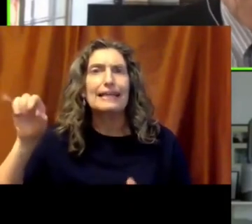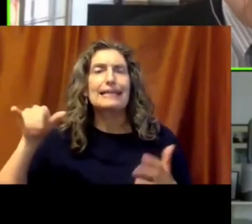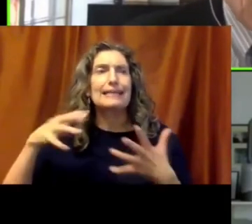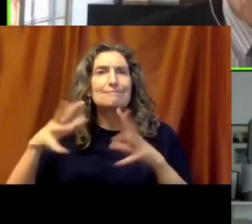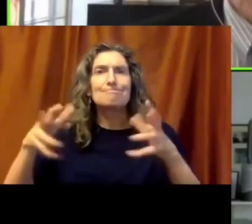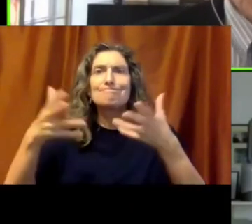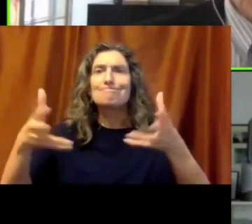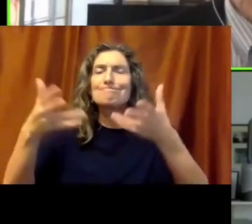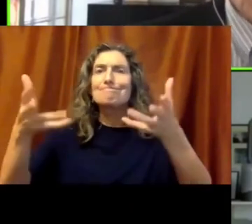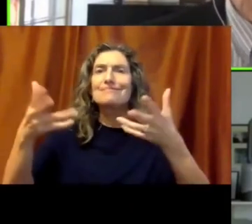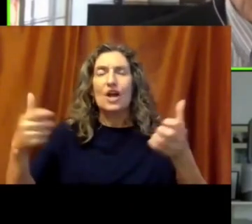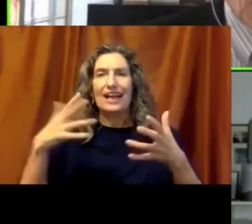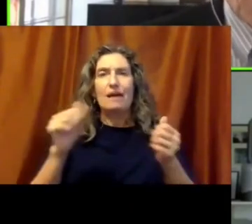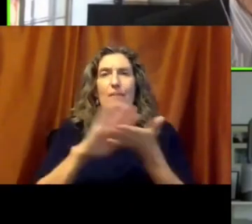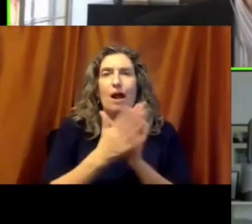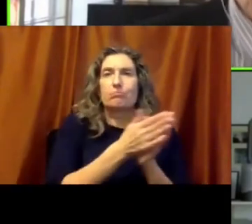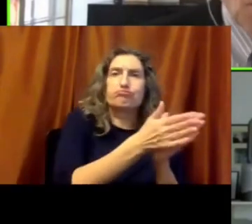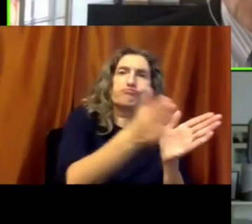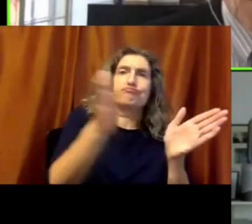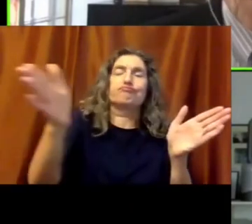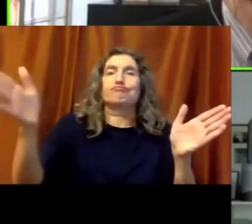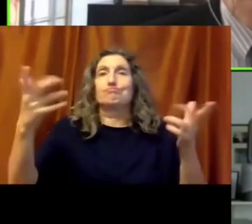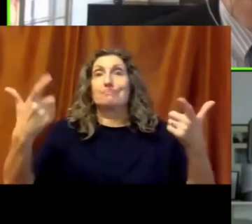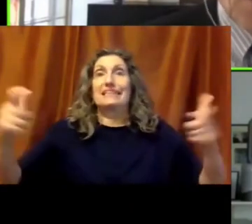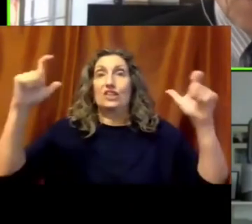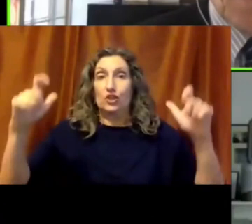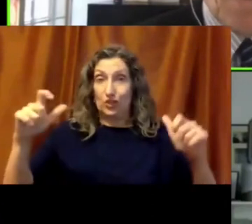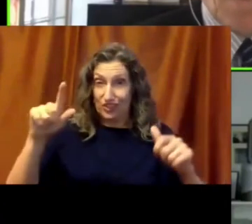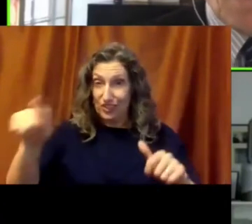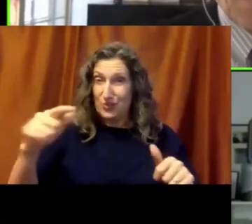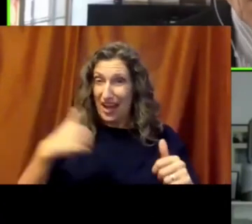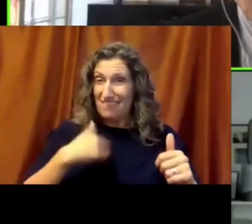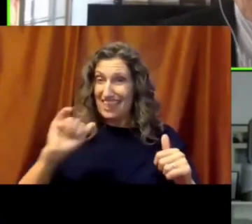you ever get that feeling when you're presenting or thinking about this?